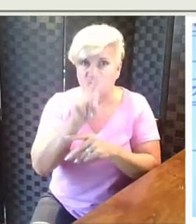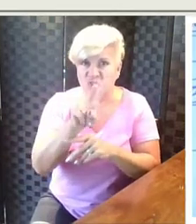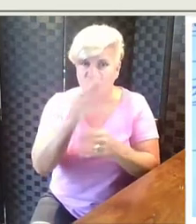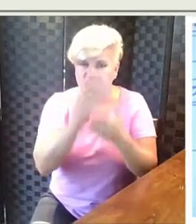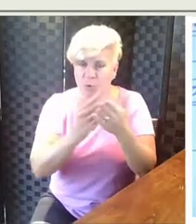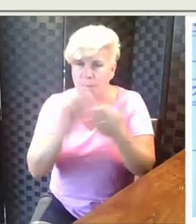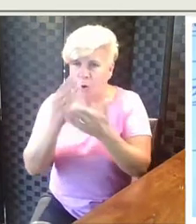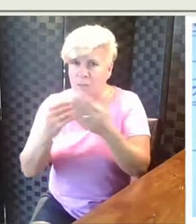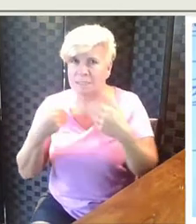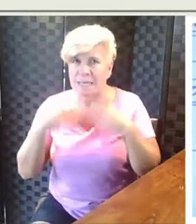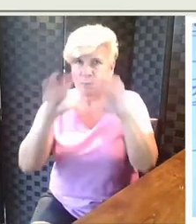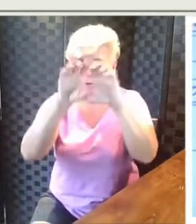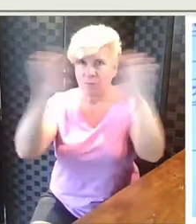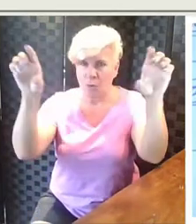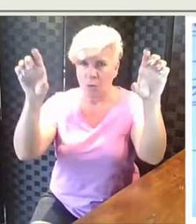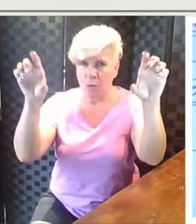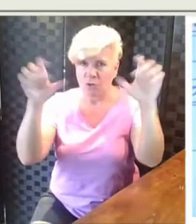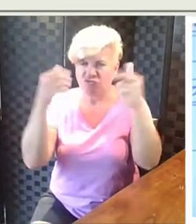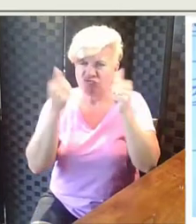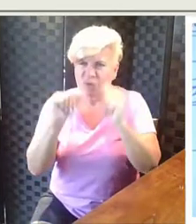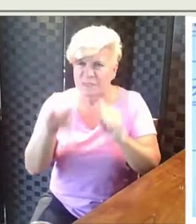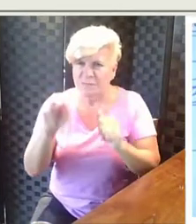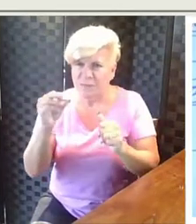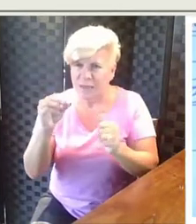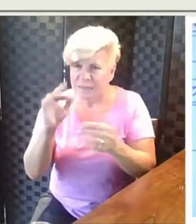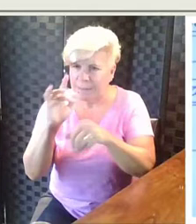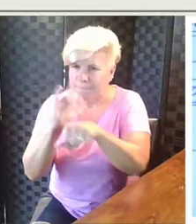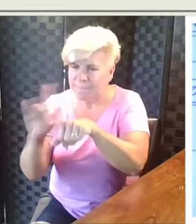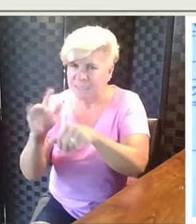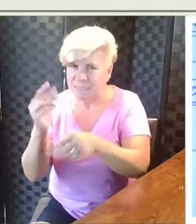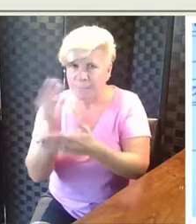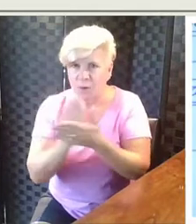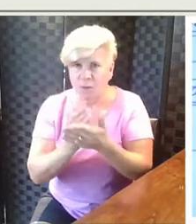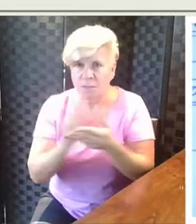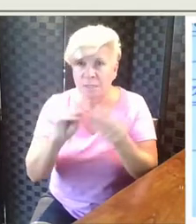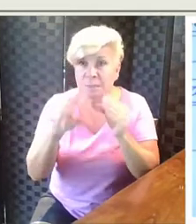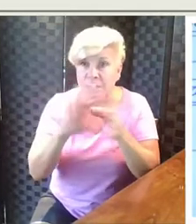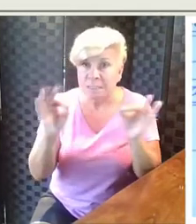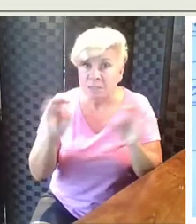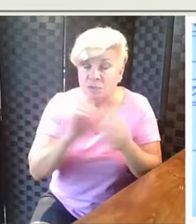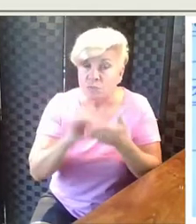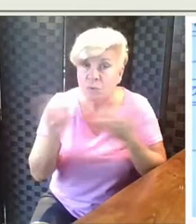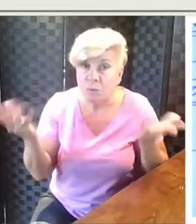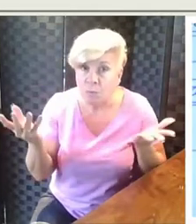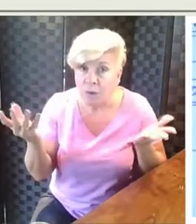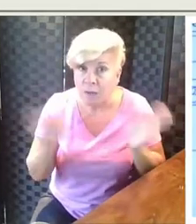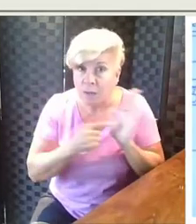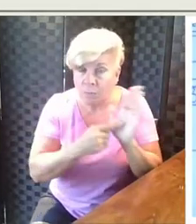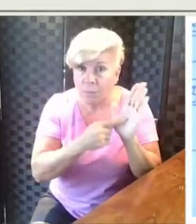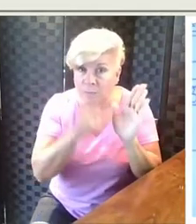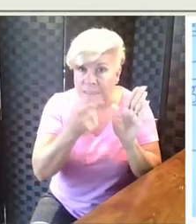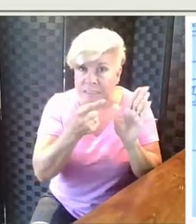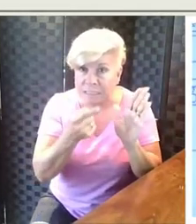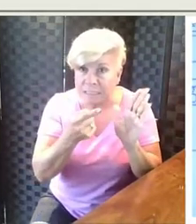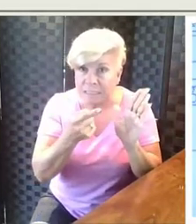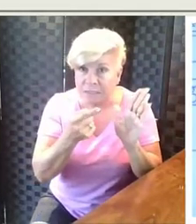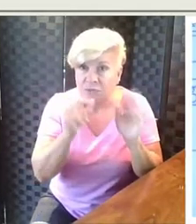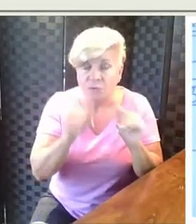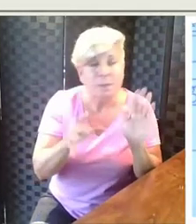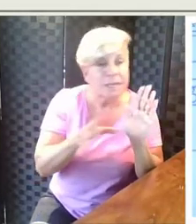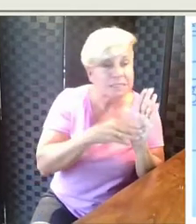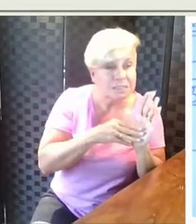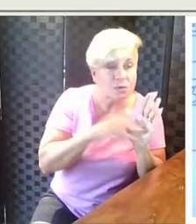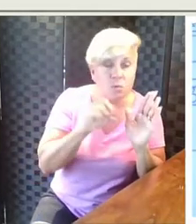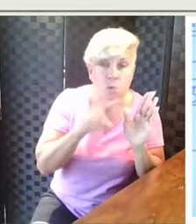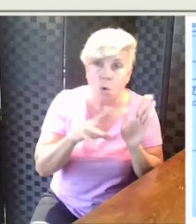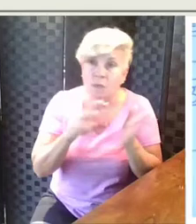find that missing part. So an equation that we could write to represent this model could be addition